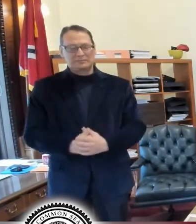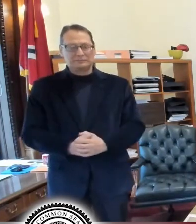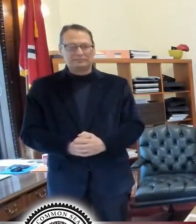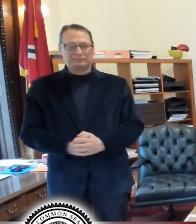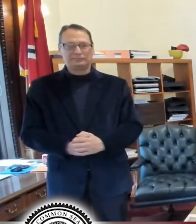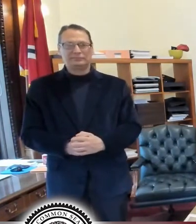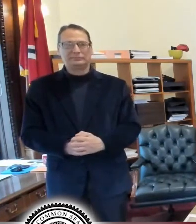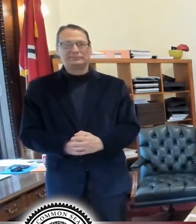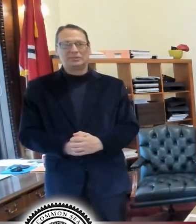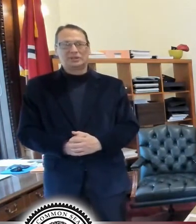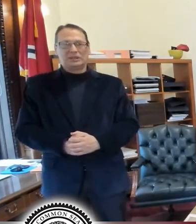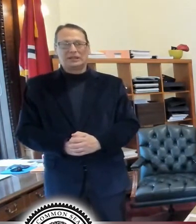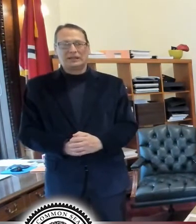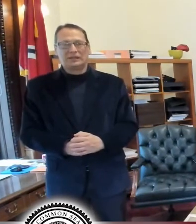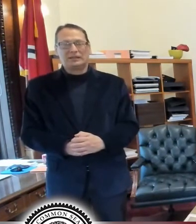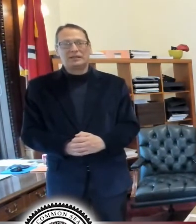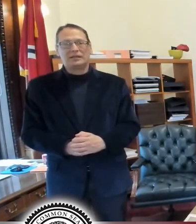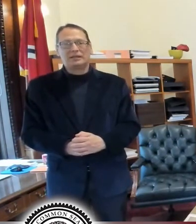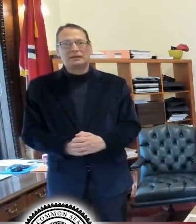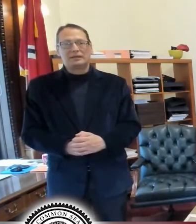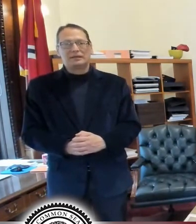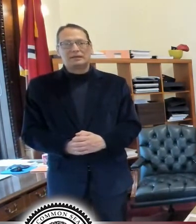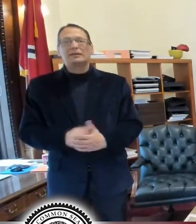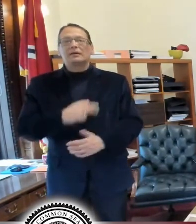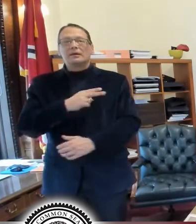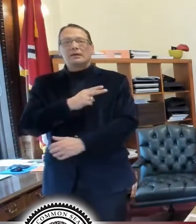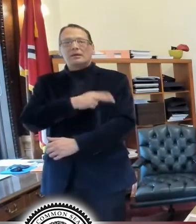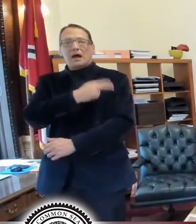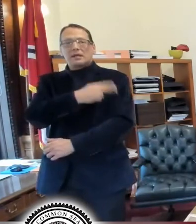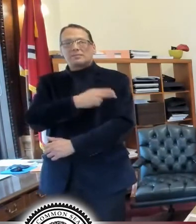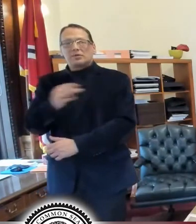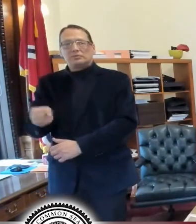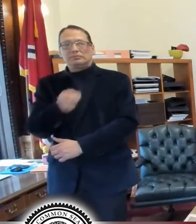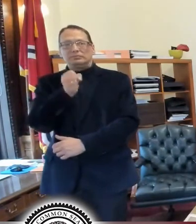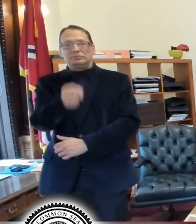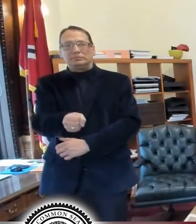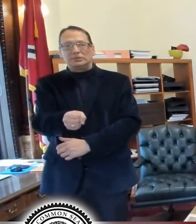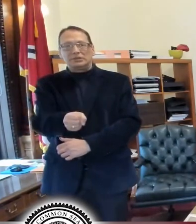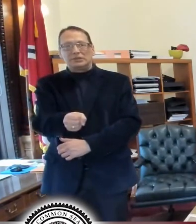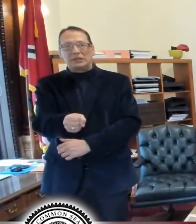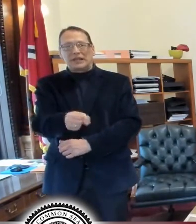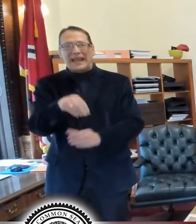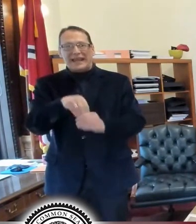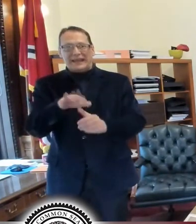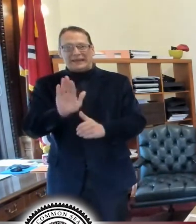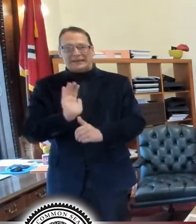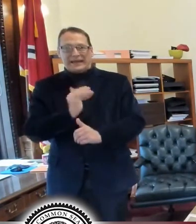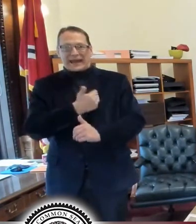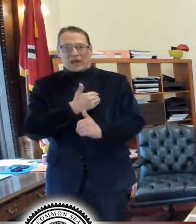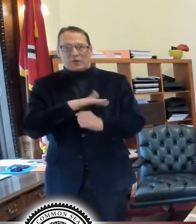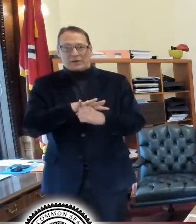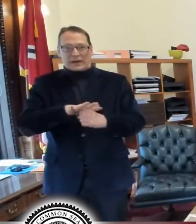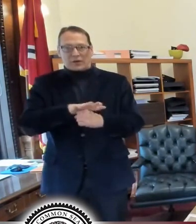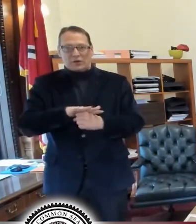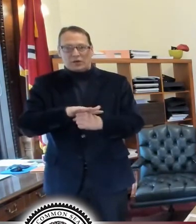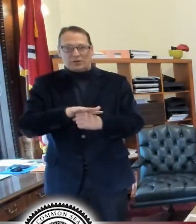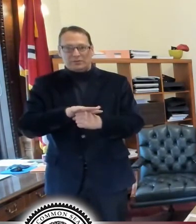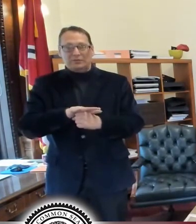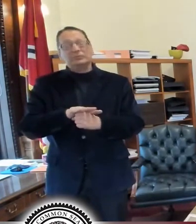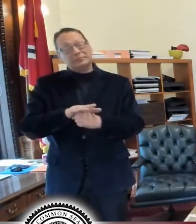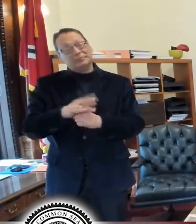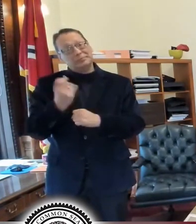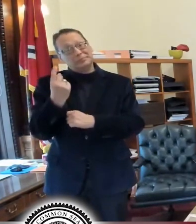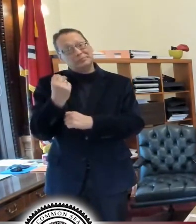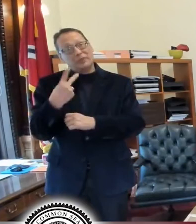um, the hospitalization numbers for hospitals within the region and these numbers lag two days behind.